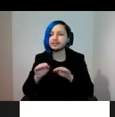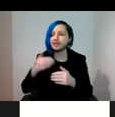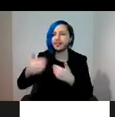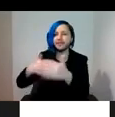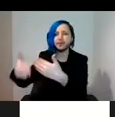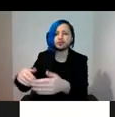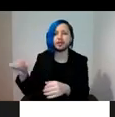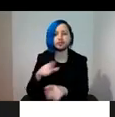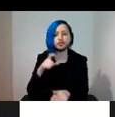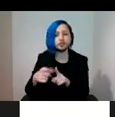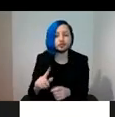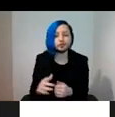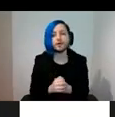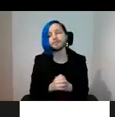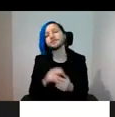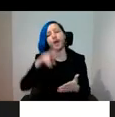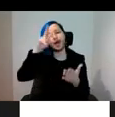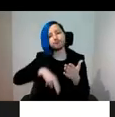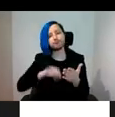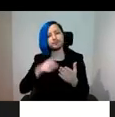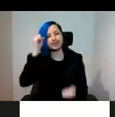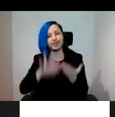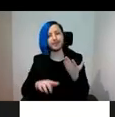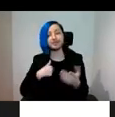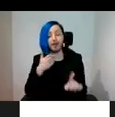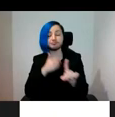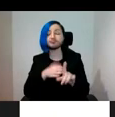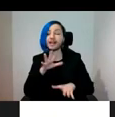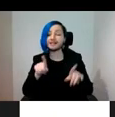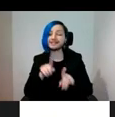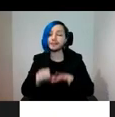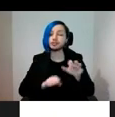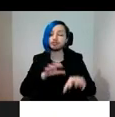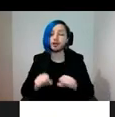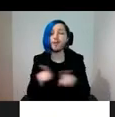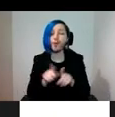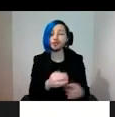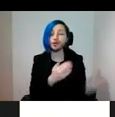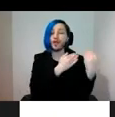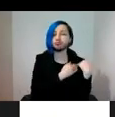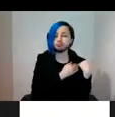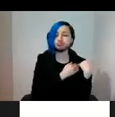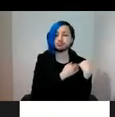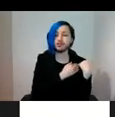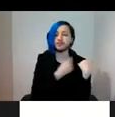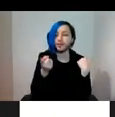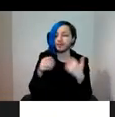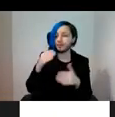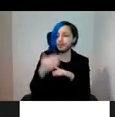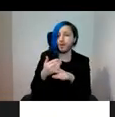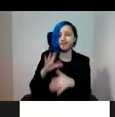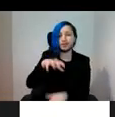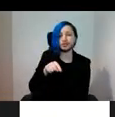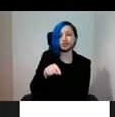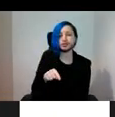Reading their reports and hearing some of their experiences, I recognised the struggles and the heavy burden of the institutional. At the